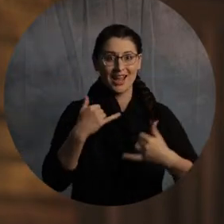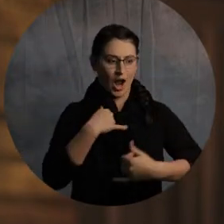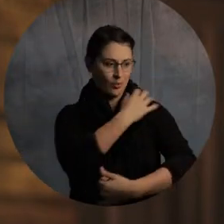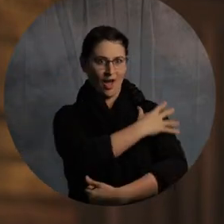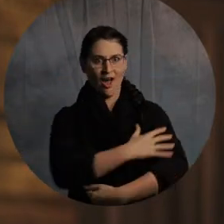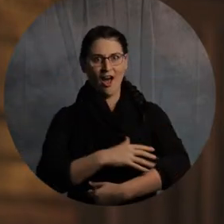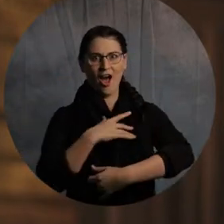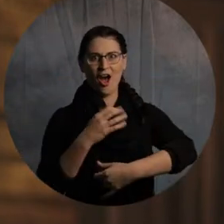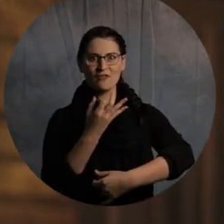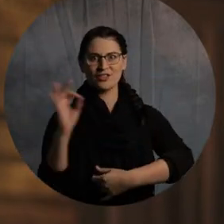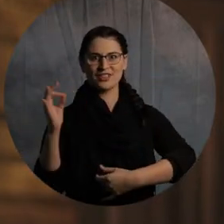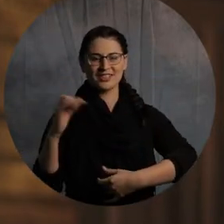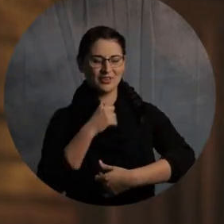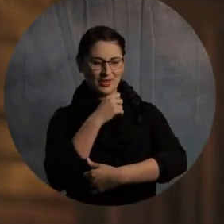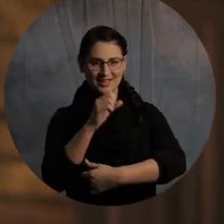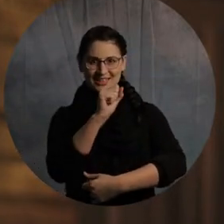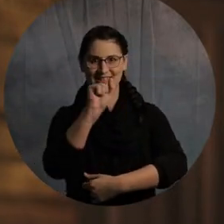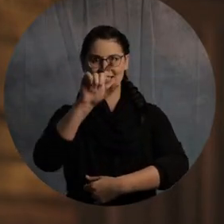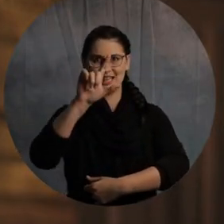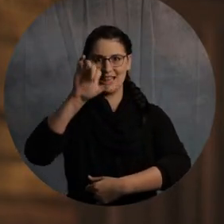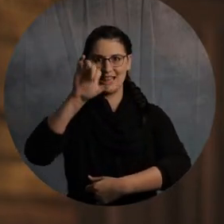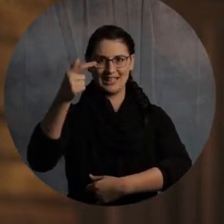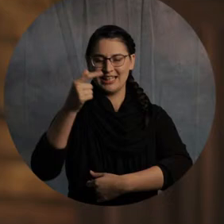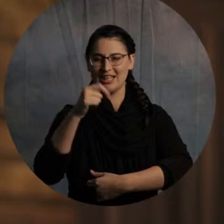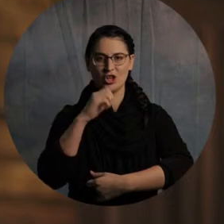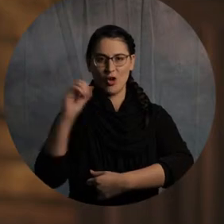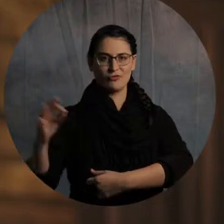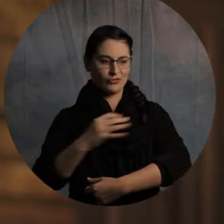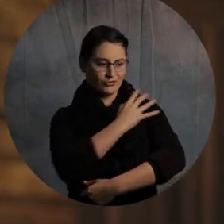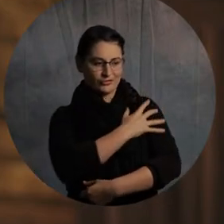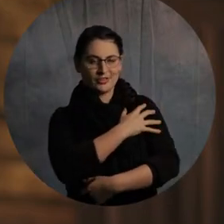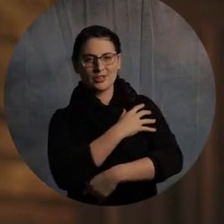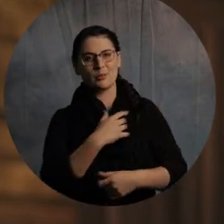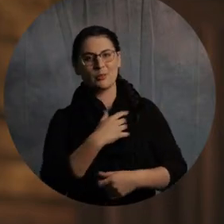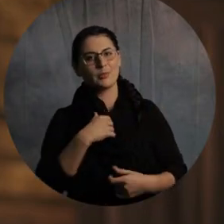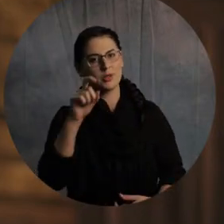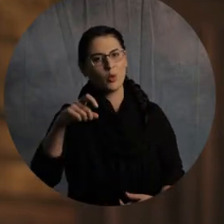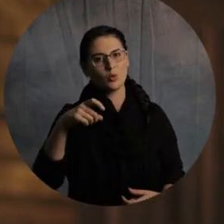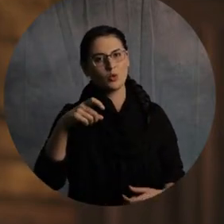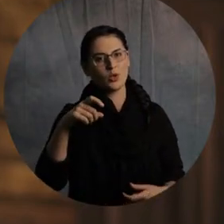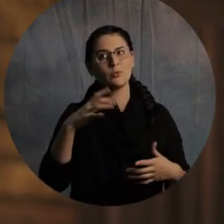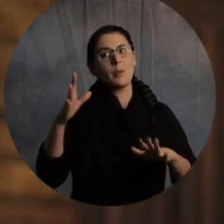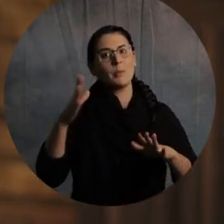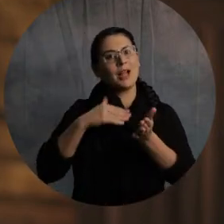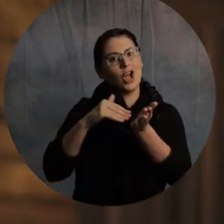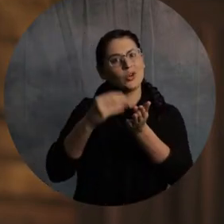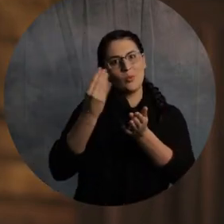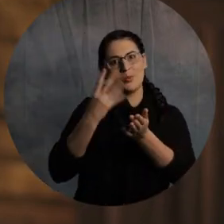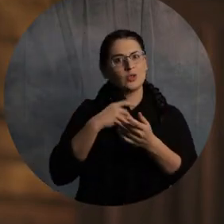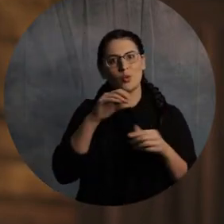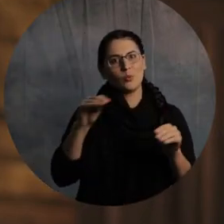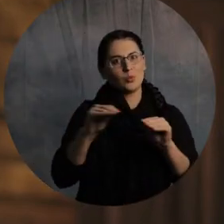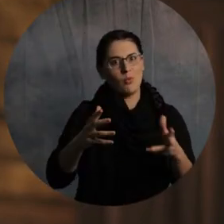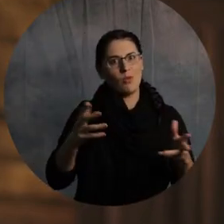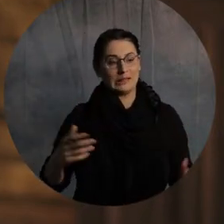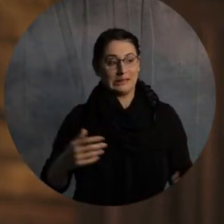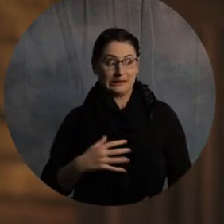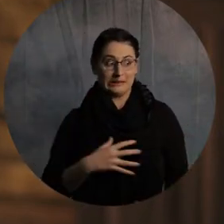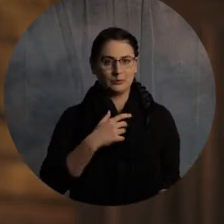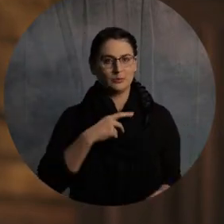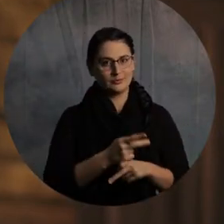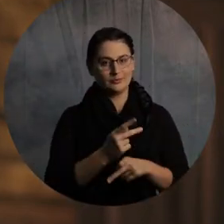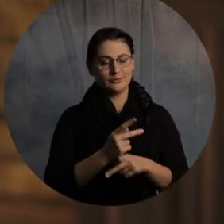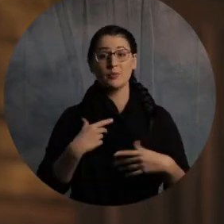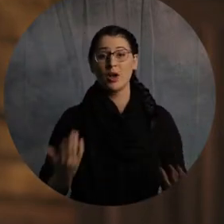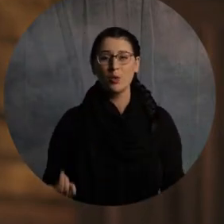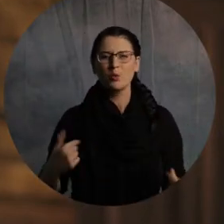can almost move my arm a little bit. I'm not supposed to move it at all, so don't be telling the doc, but we're going to be doing this every week. We're going give this a try. We used to do a